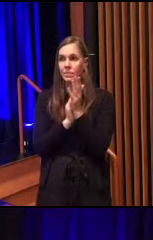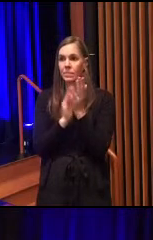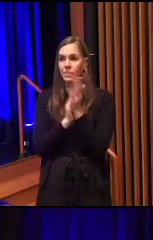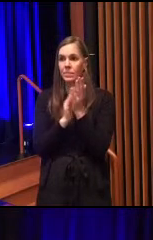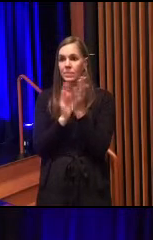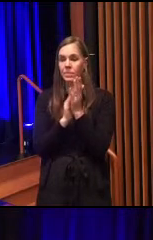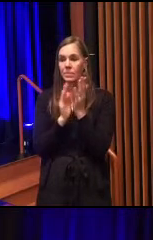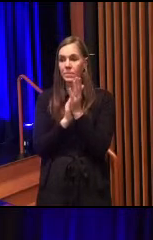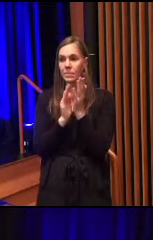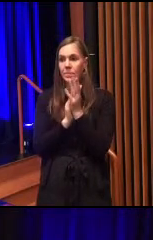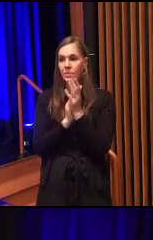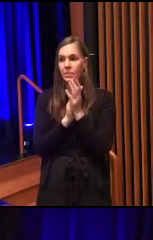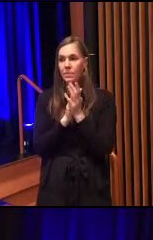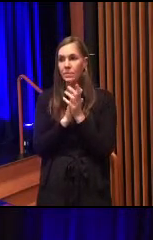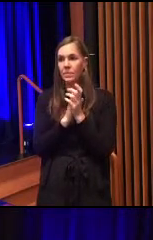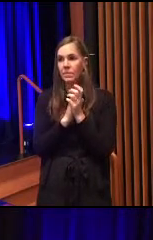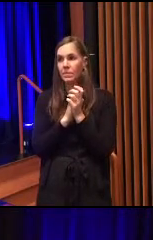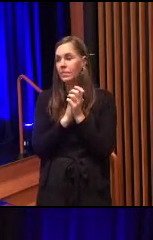So there you go.